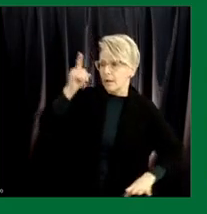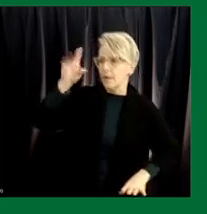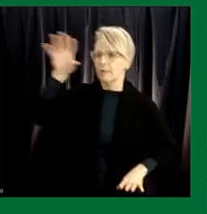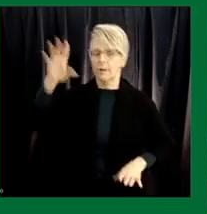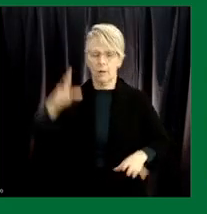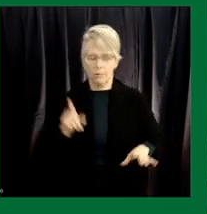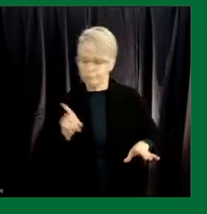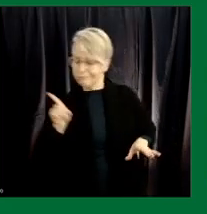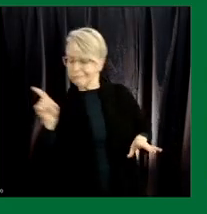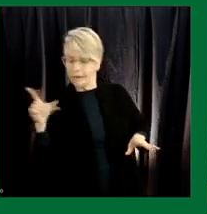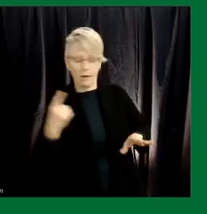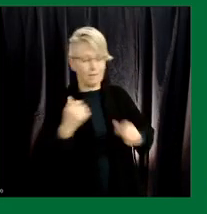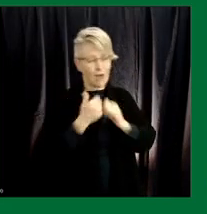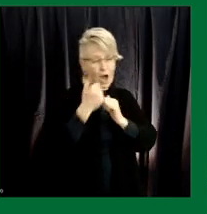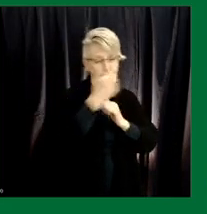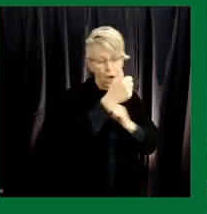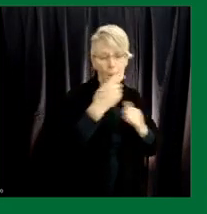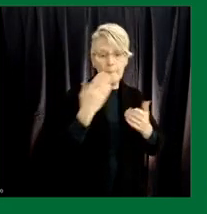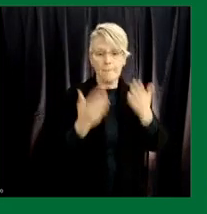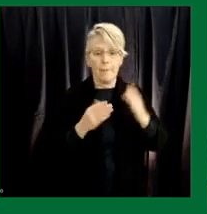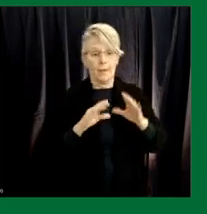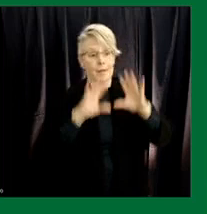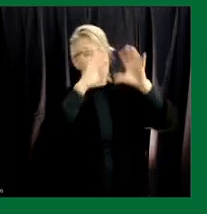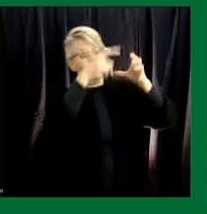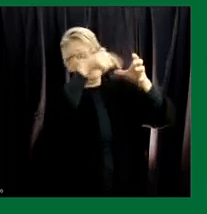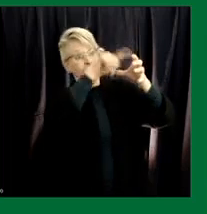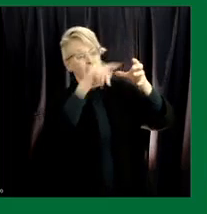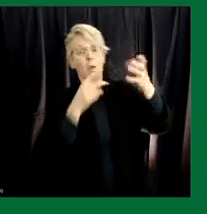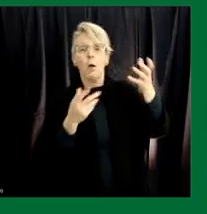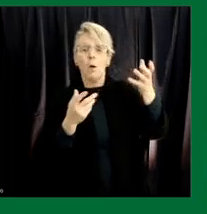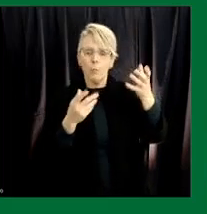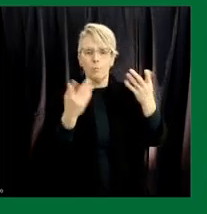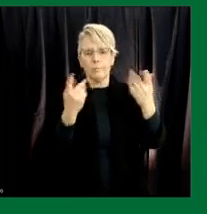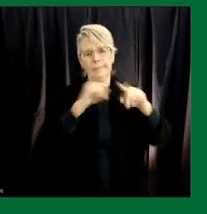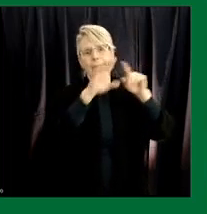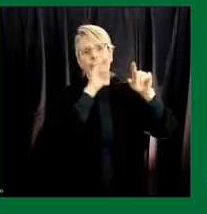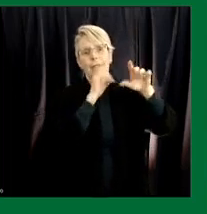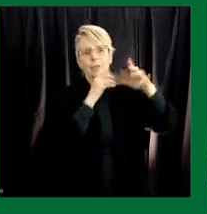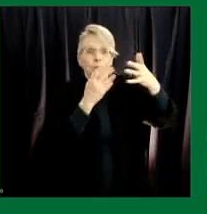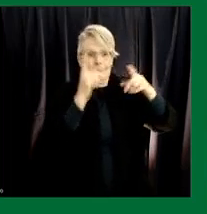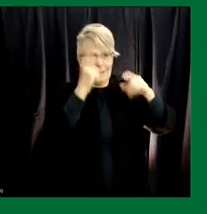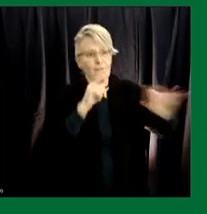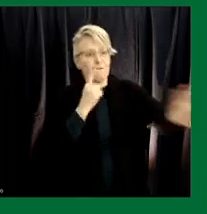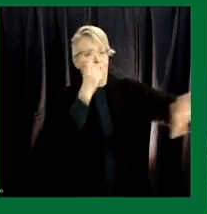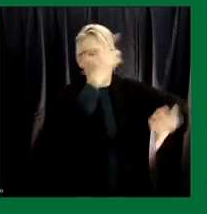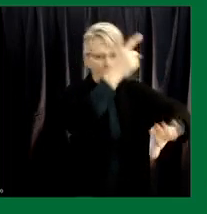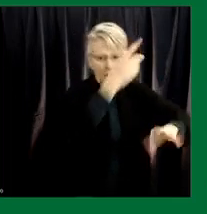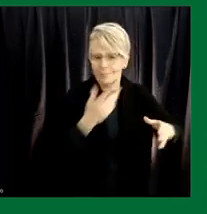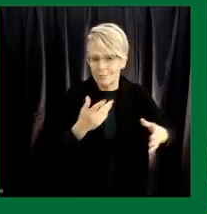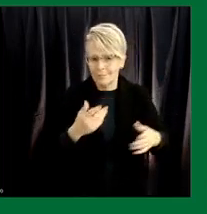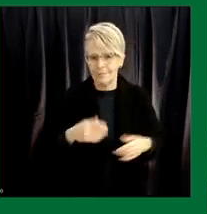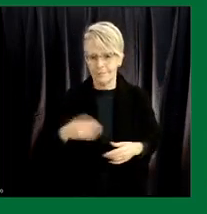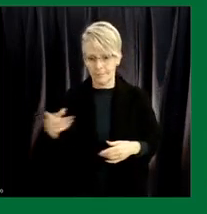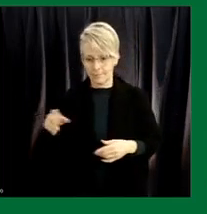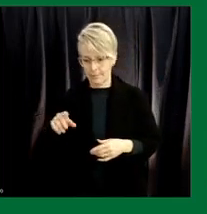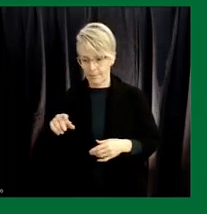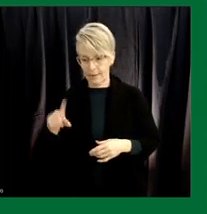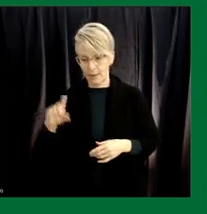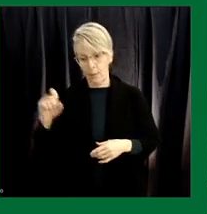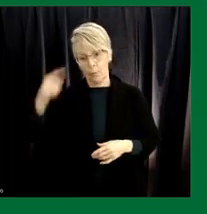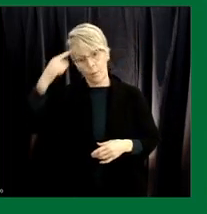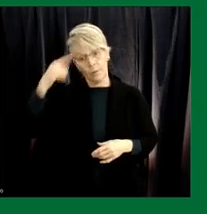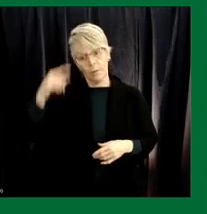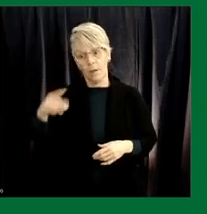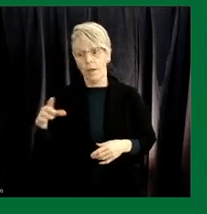populations may have a slightly different approach than large urban centers thank you phil i would just follow up we'll have the saskatchewan health